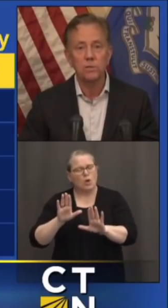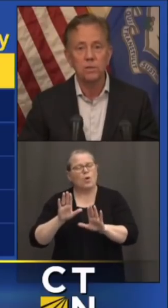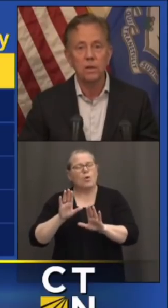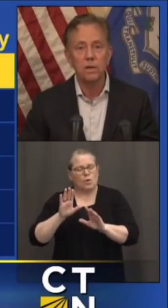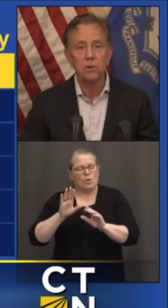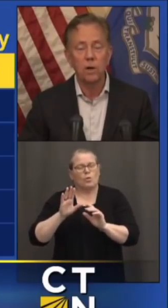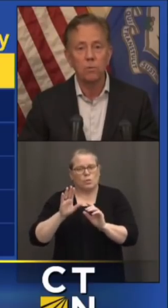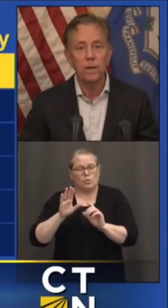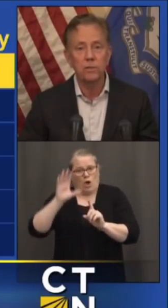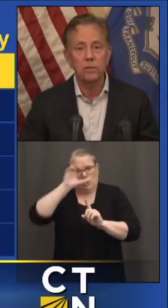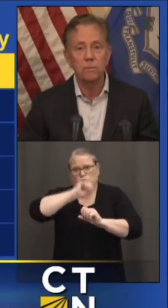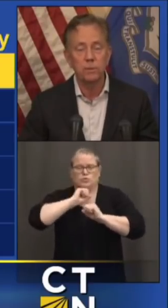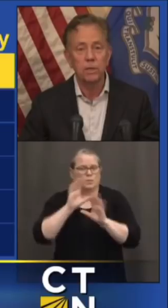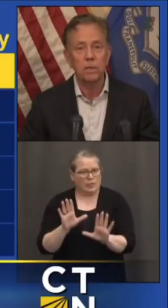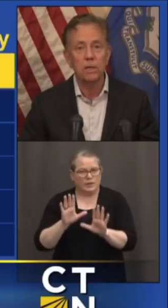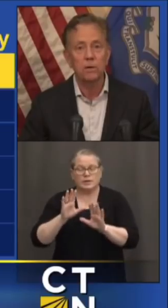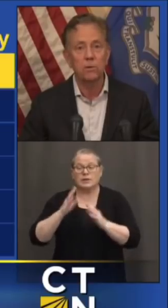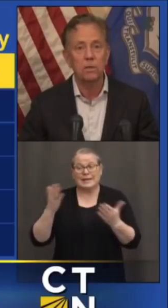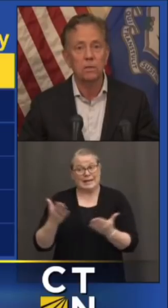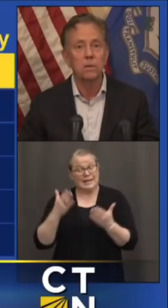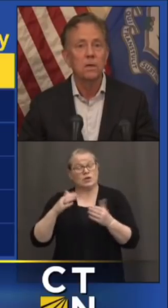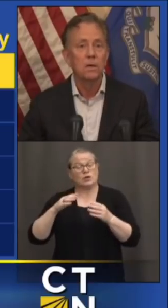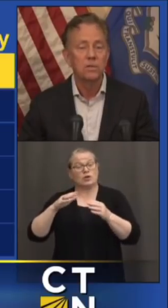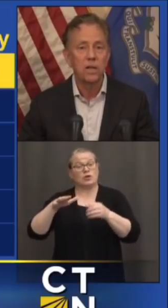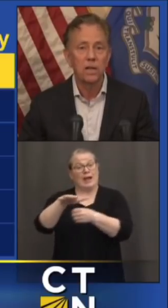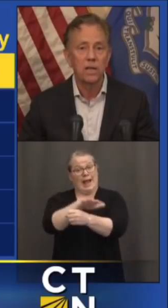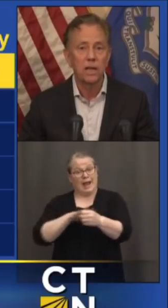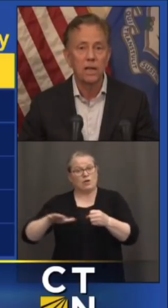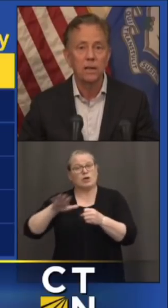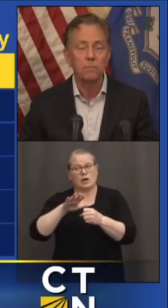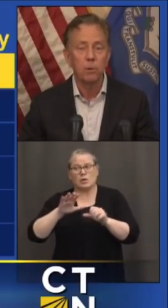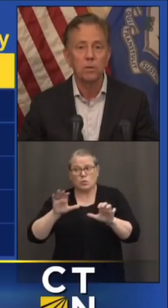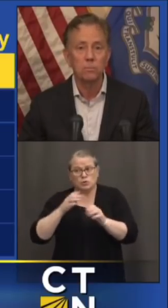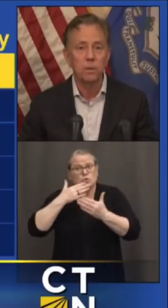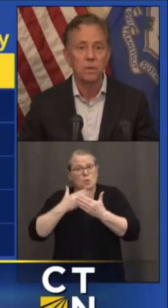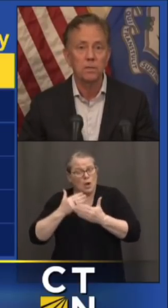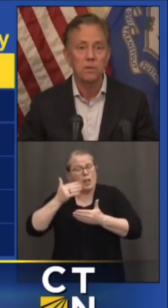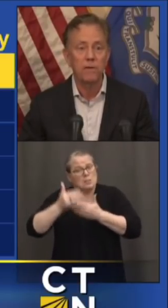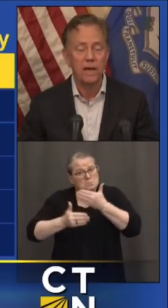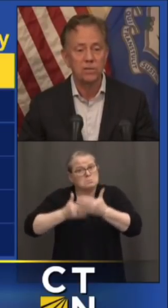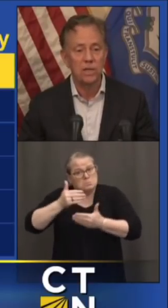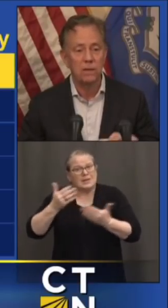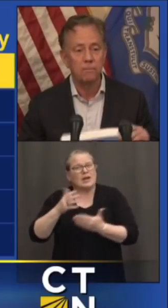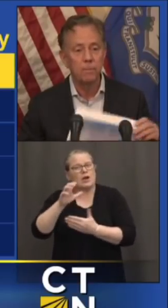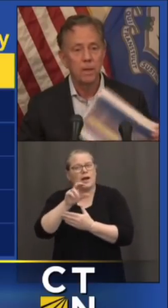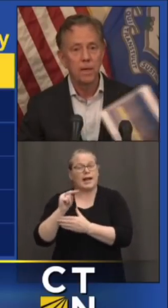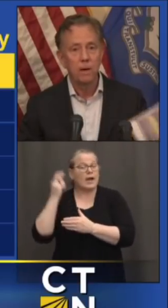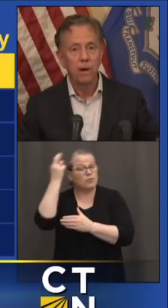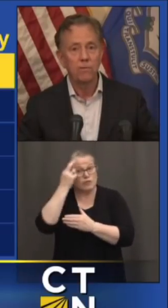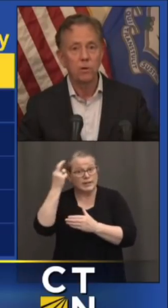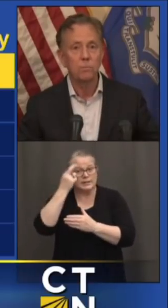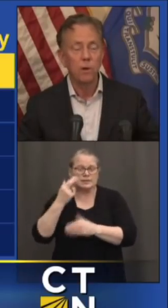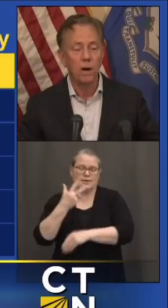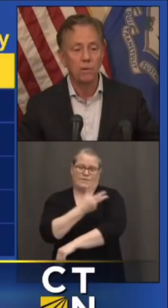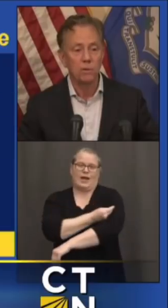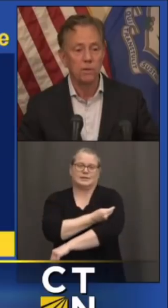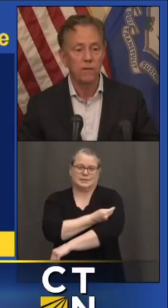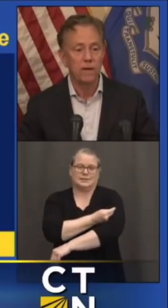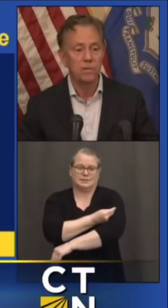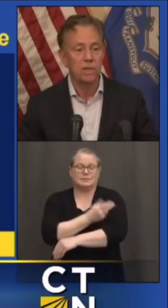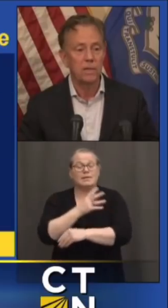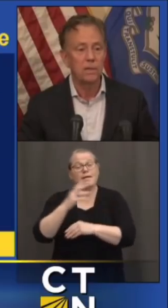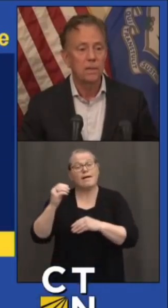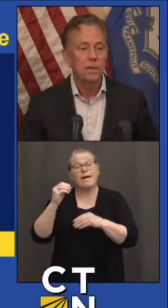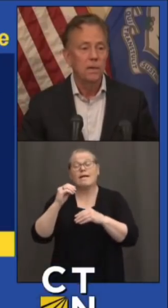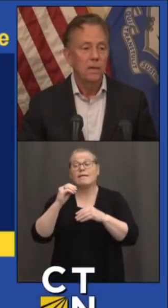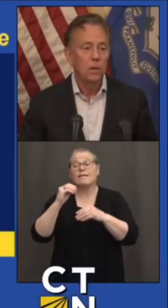progress here in our region, particularly here in the state of Connecticut, in part because of the vaccine. And we're having good progress on